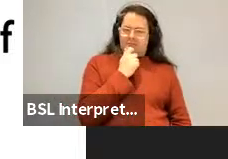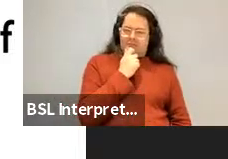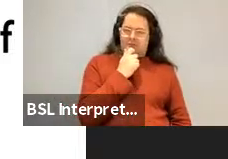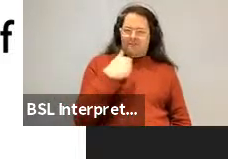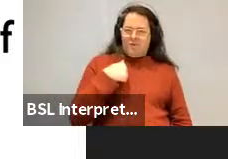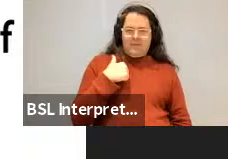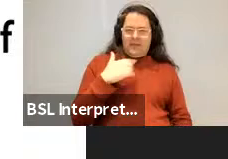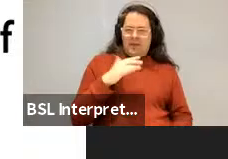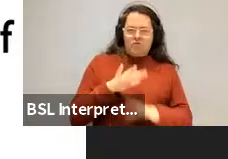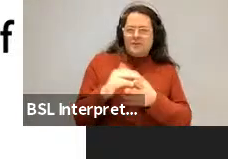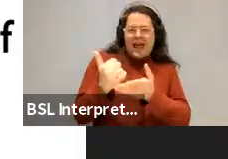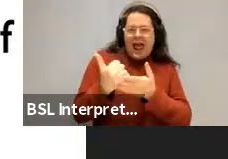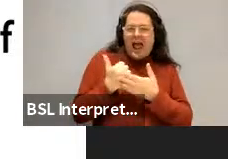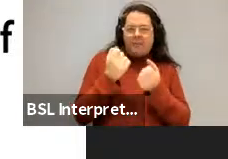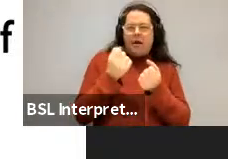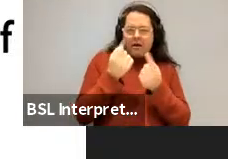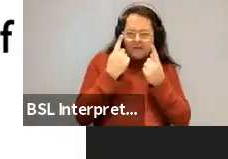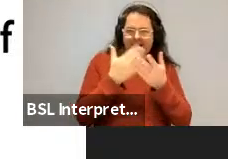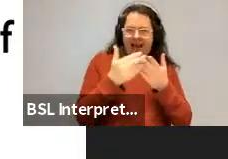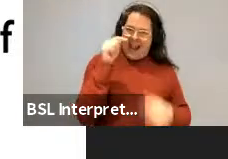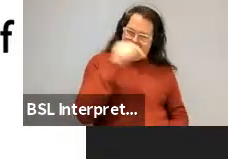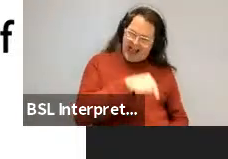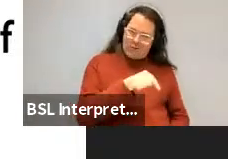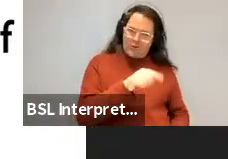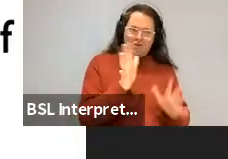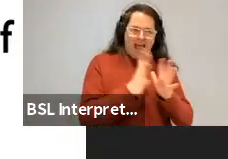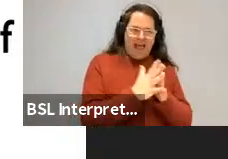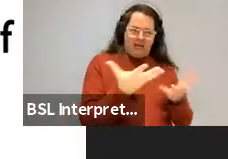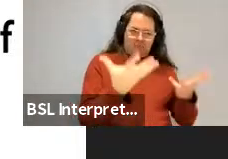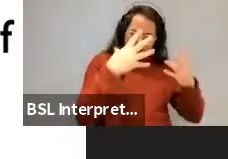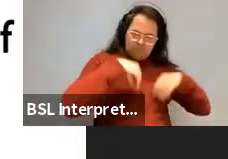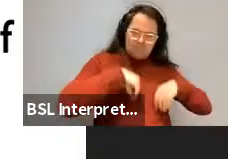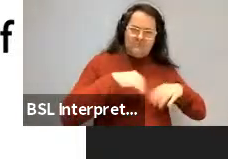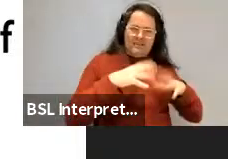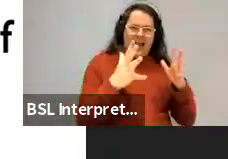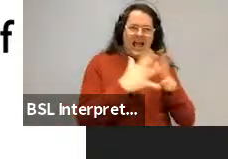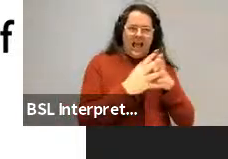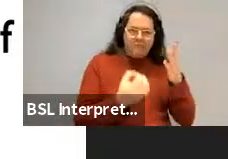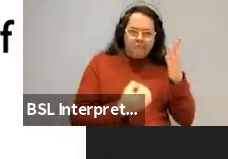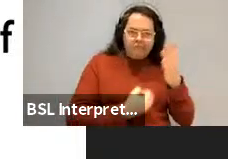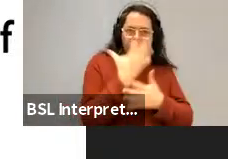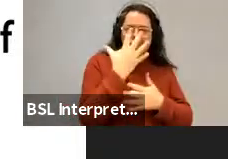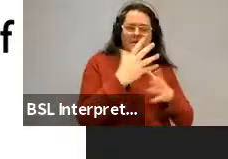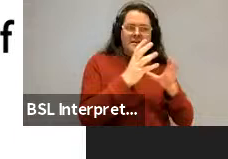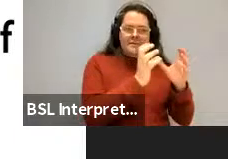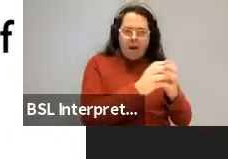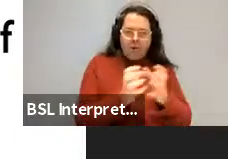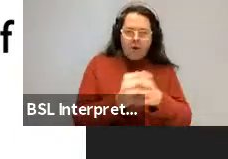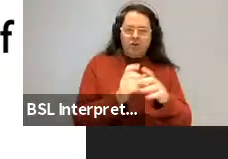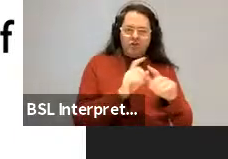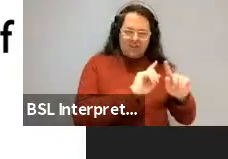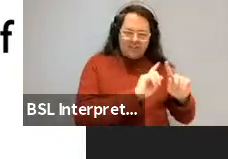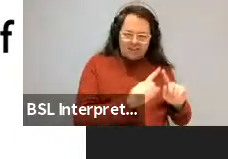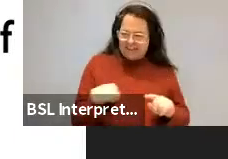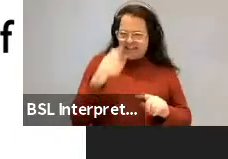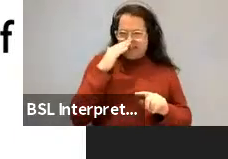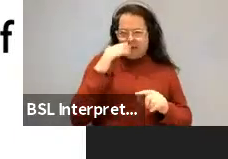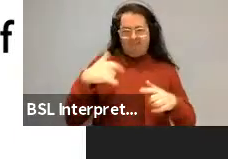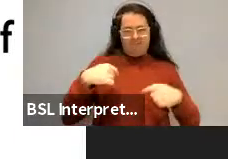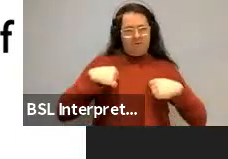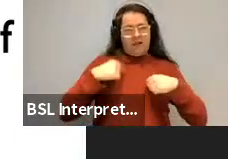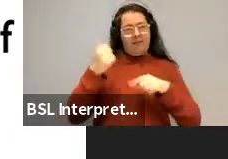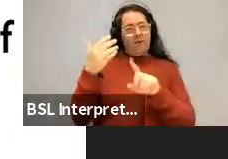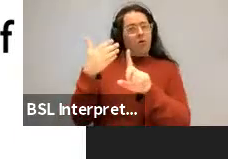insights on actual language, you know, acquisition or, or, uh, typology from trying to work it out. And, you know, that's kind of an aside. Maybe I'm just,